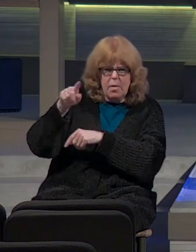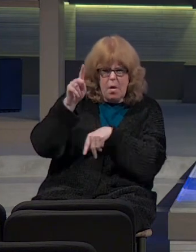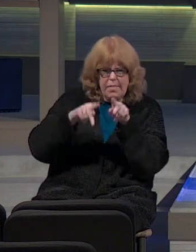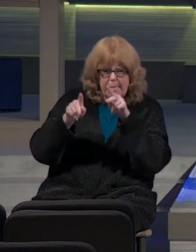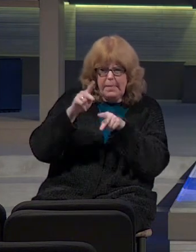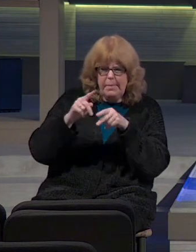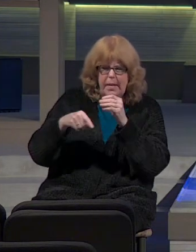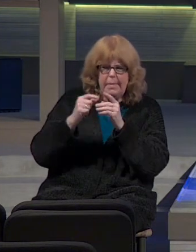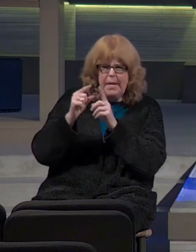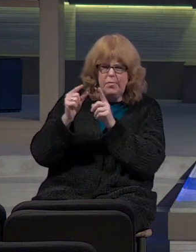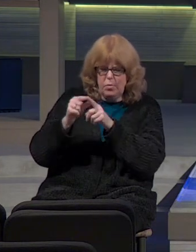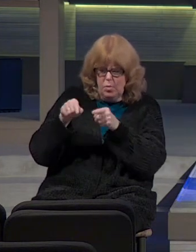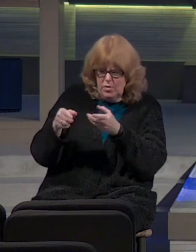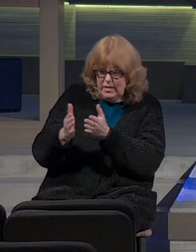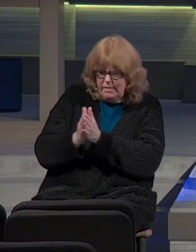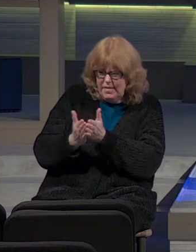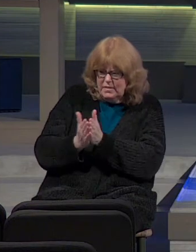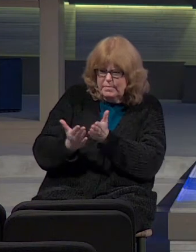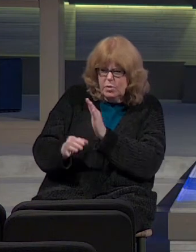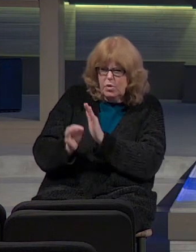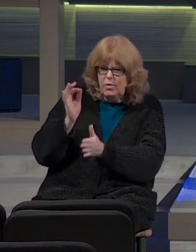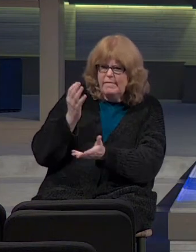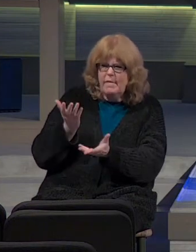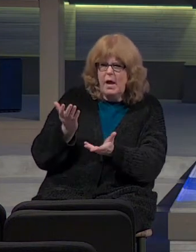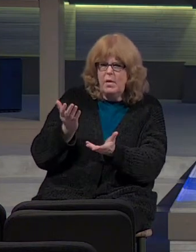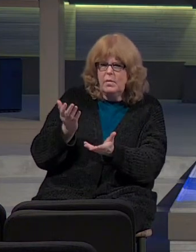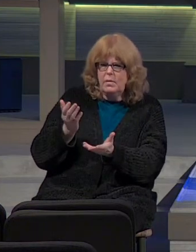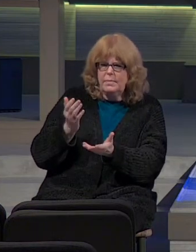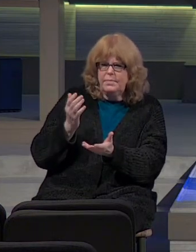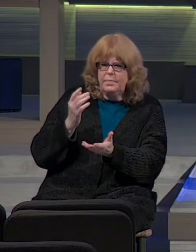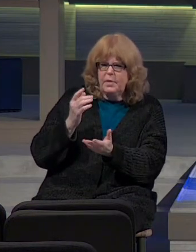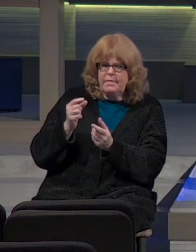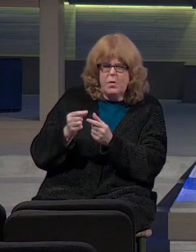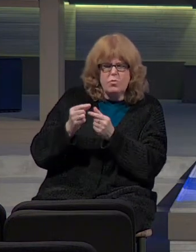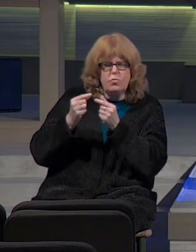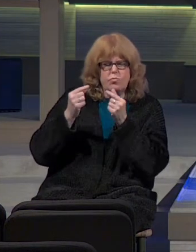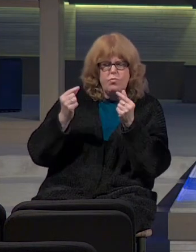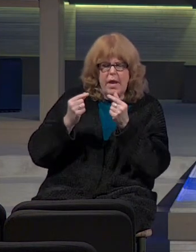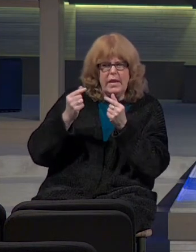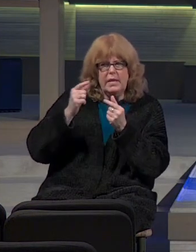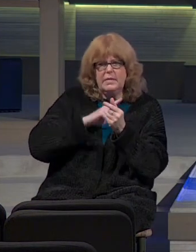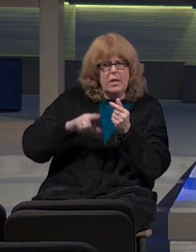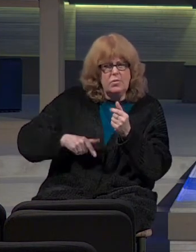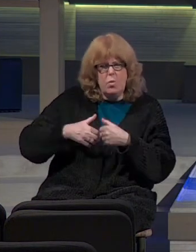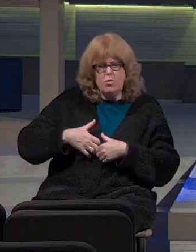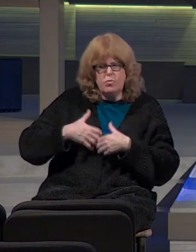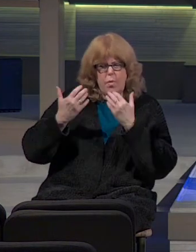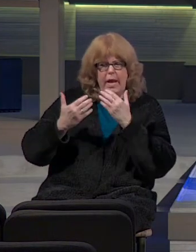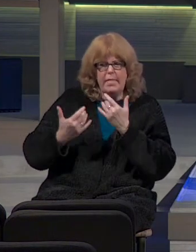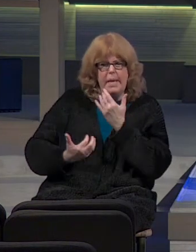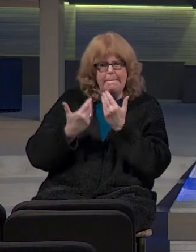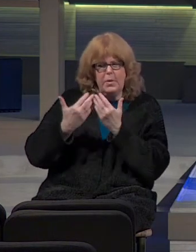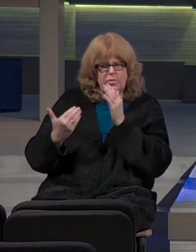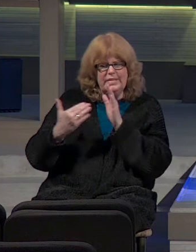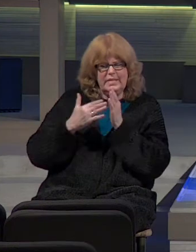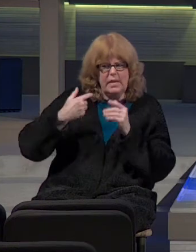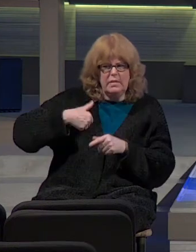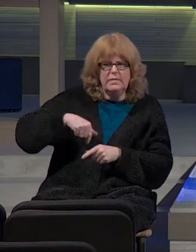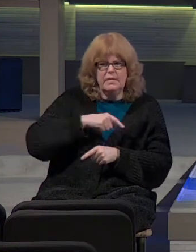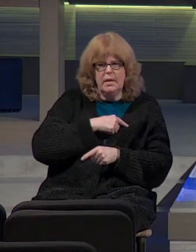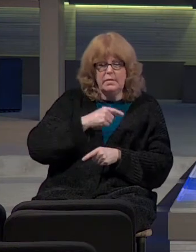concerning the words of this book that has been found. For great is the wrath of the Lord that burns against us,